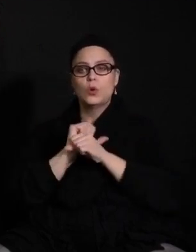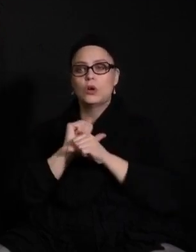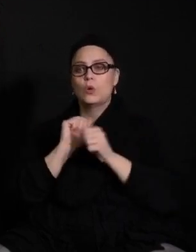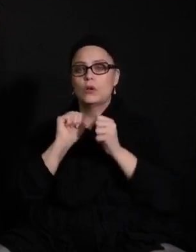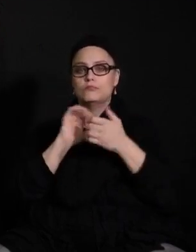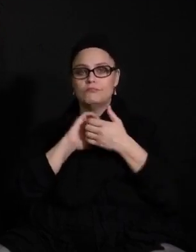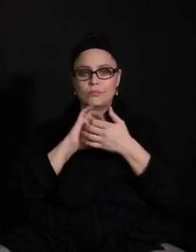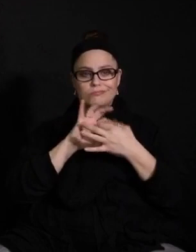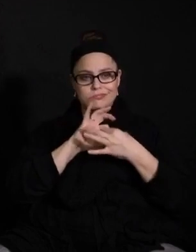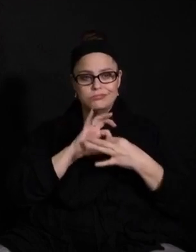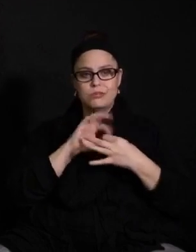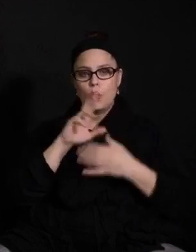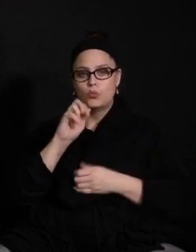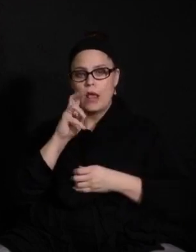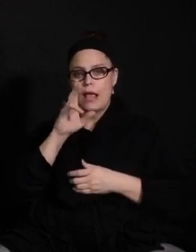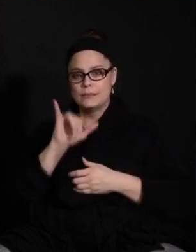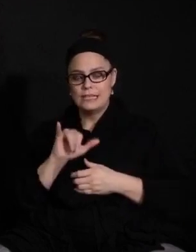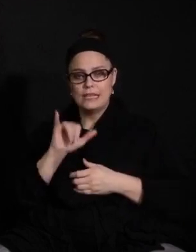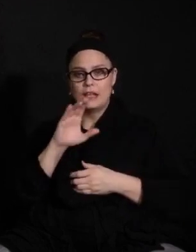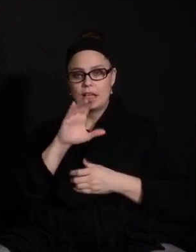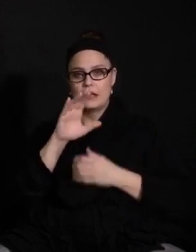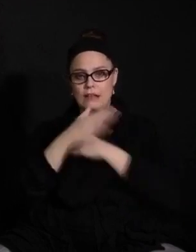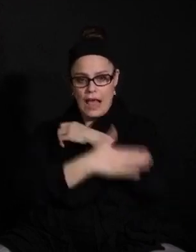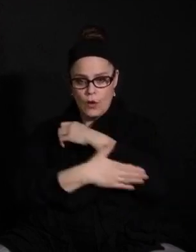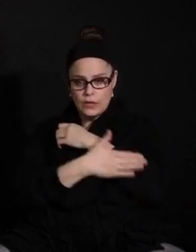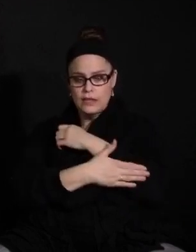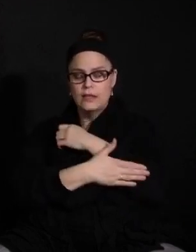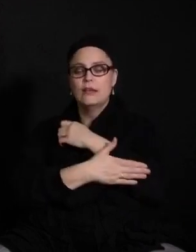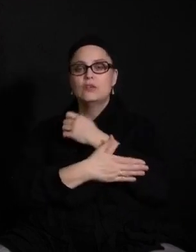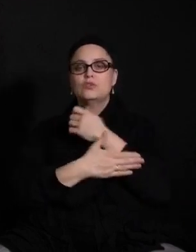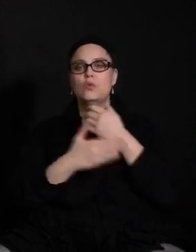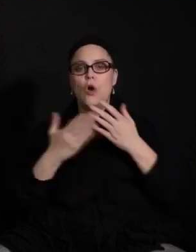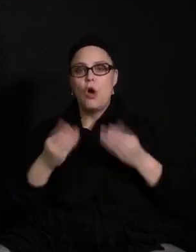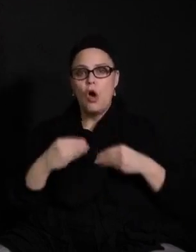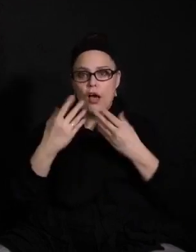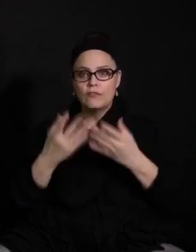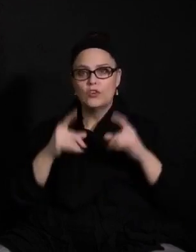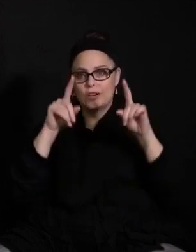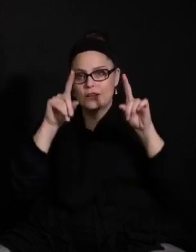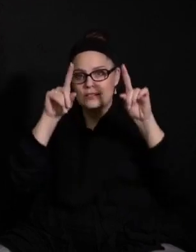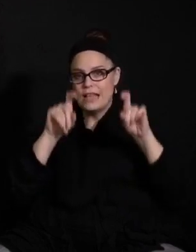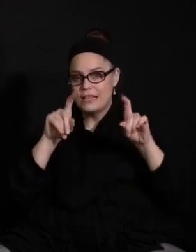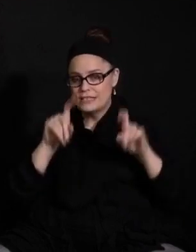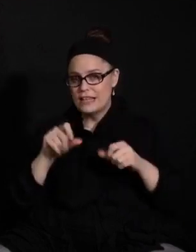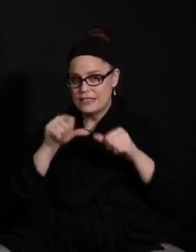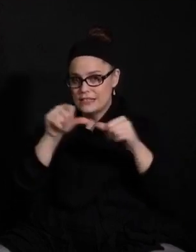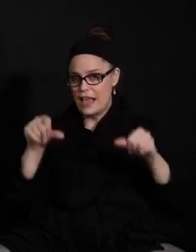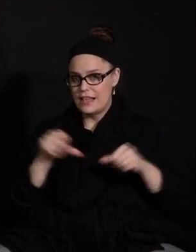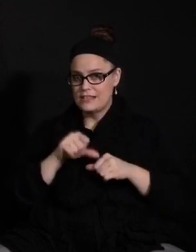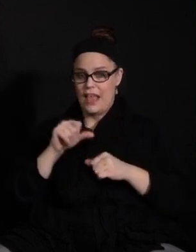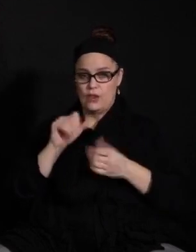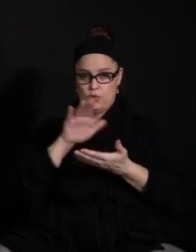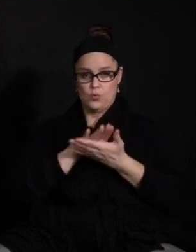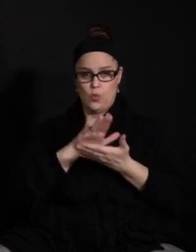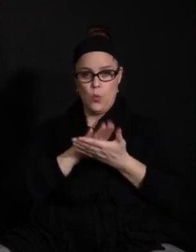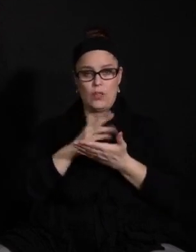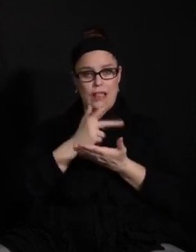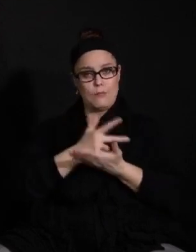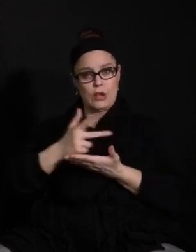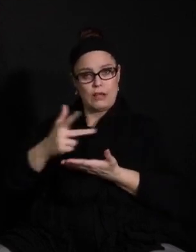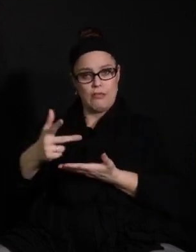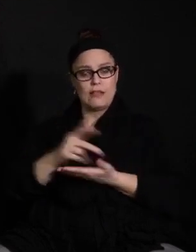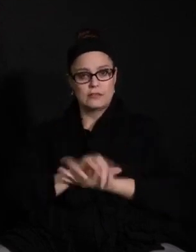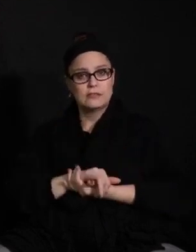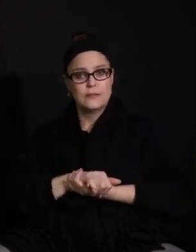some local testing sites regularly at a St. Paul public school parking lot, knowing that we'll have full in person at all